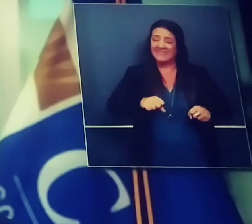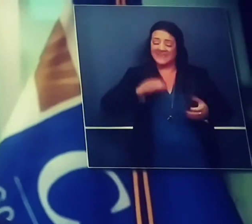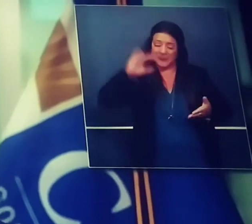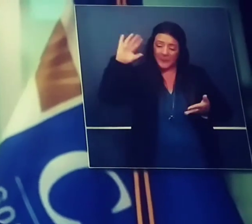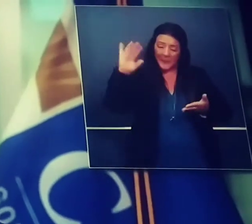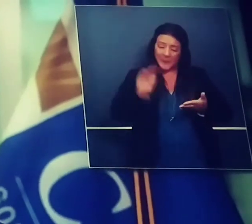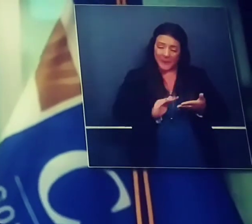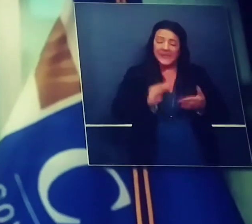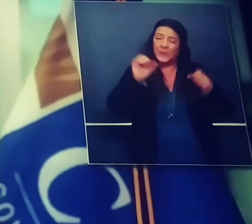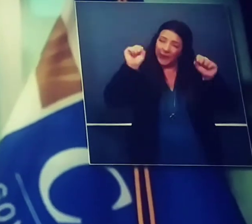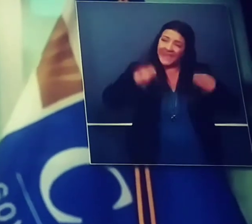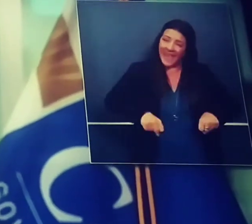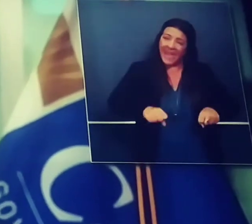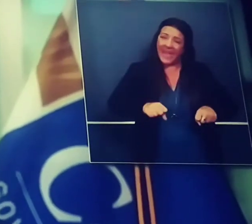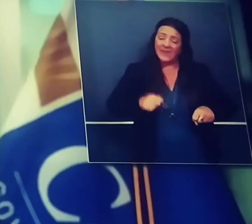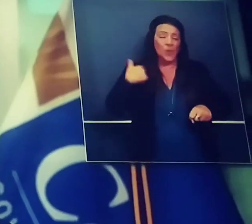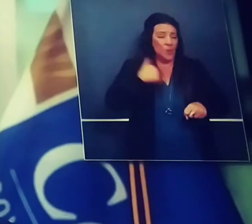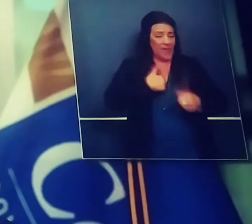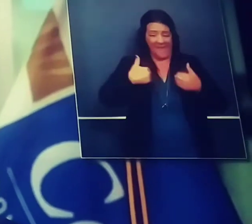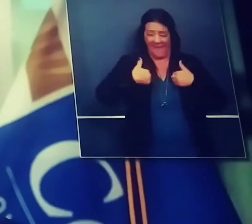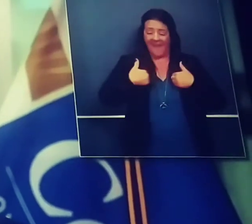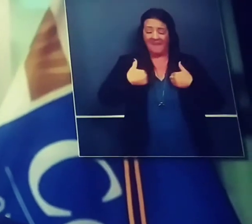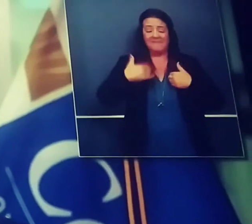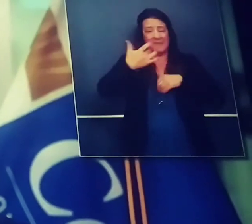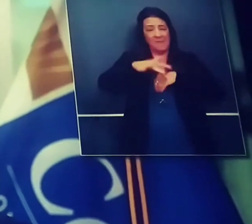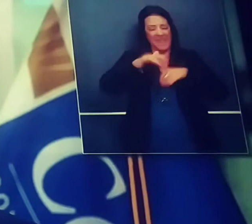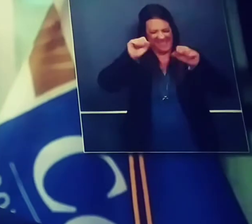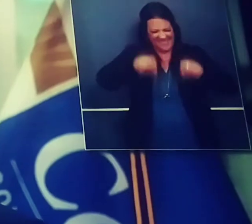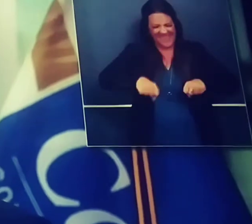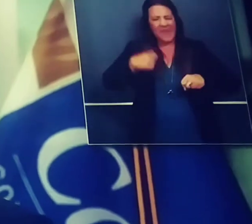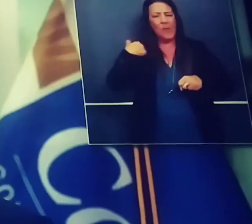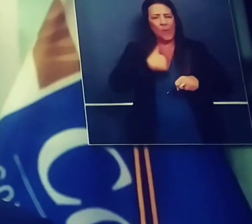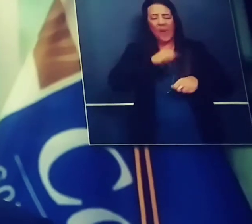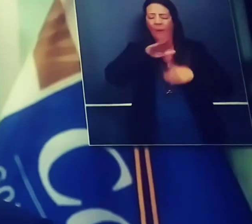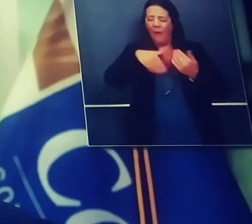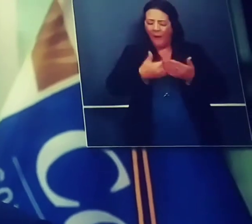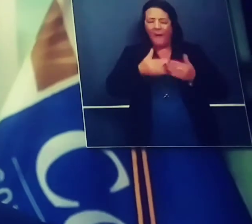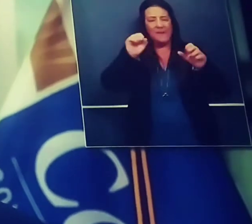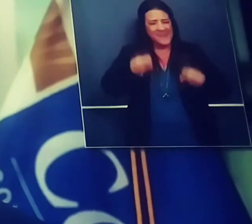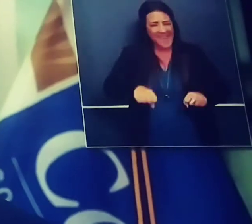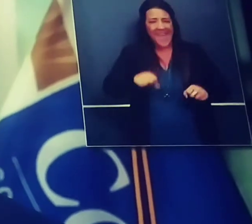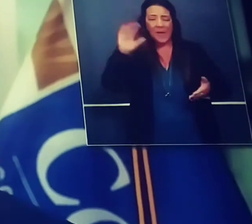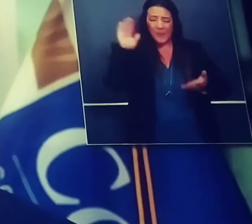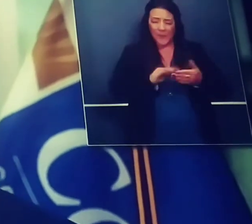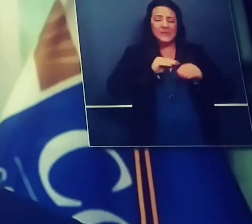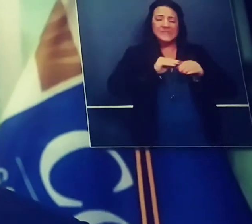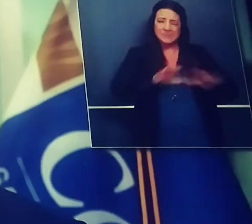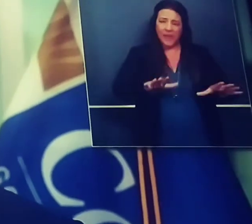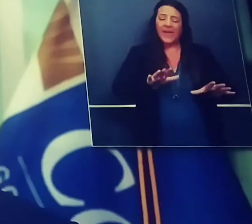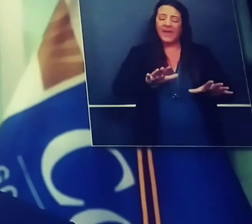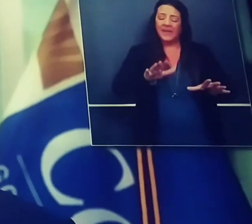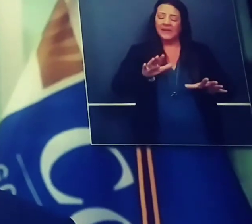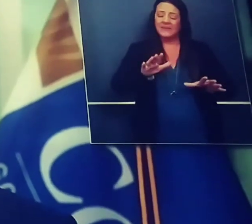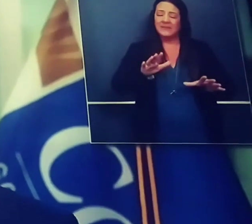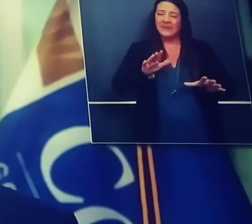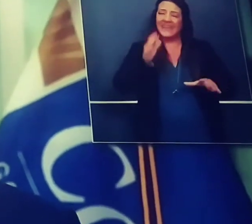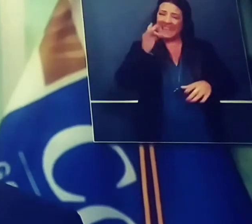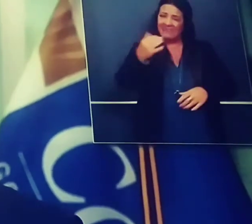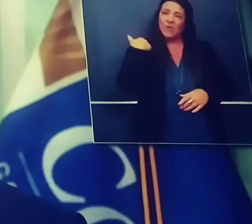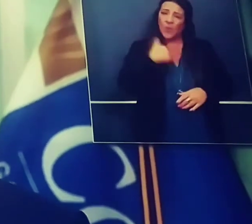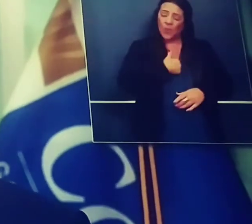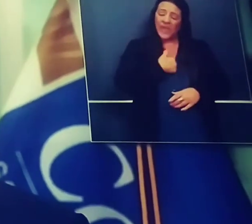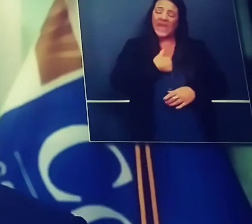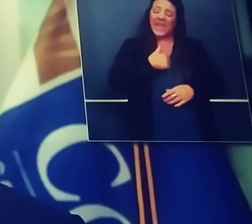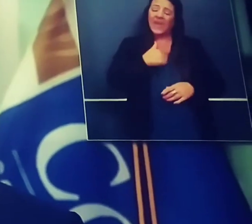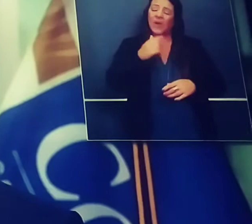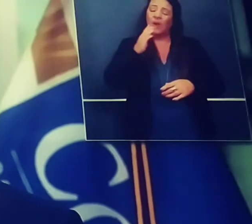We have remarkable capacity to mitigate the spread of COVID-19 by putting on a